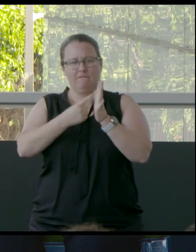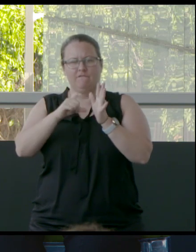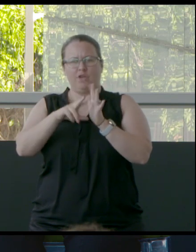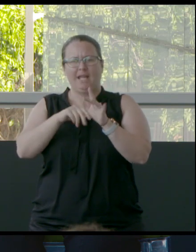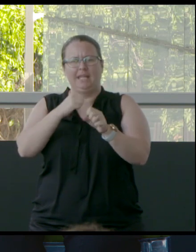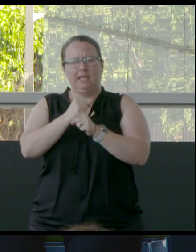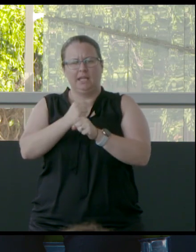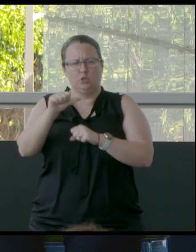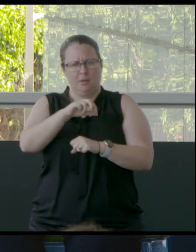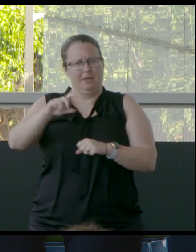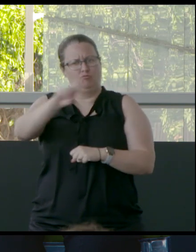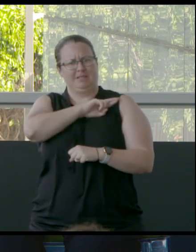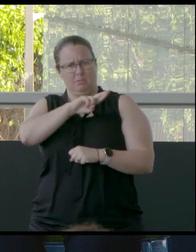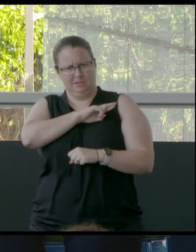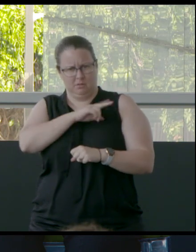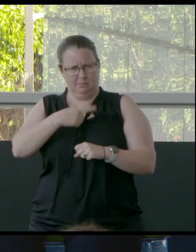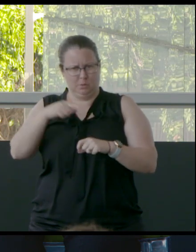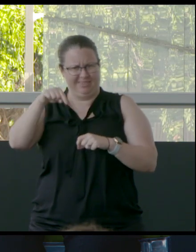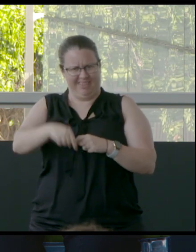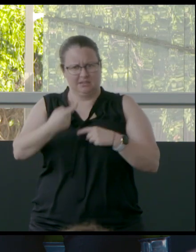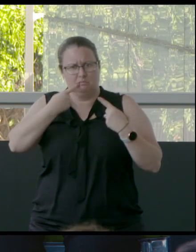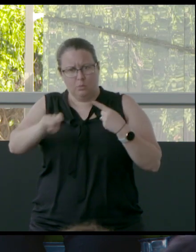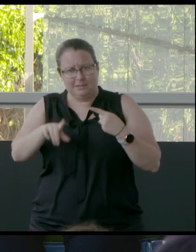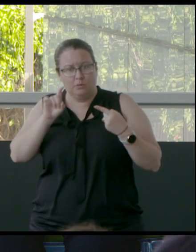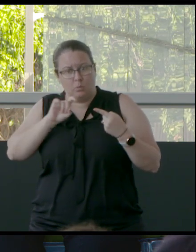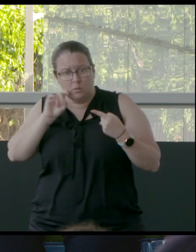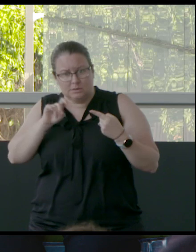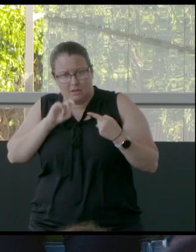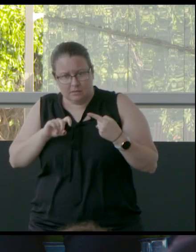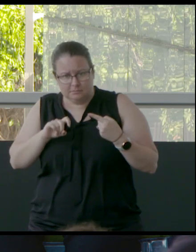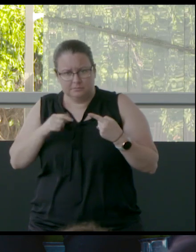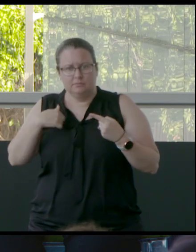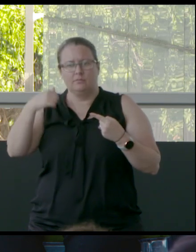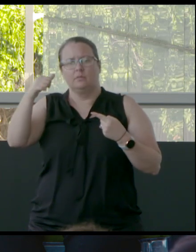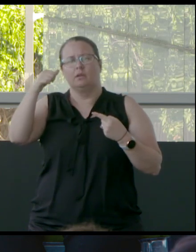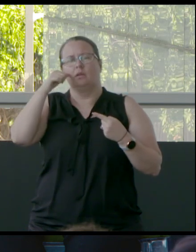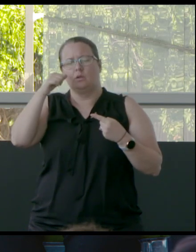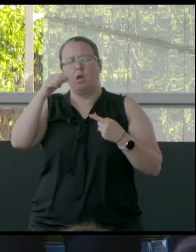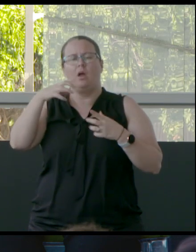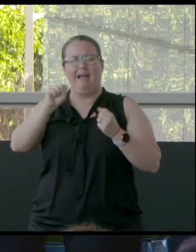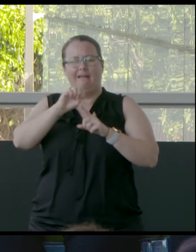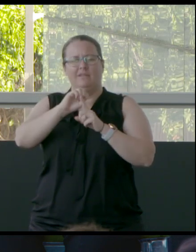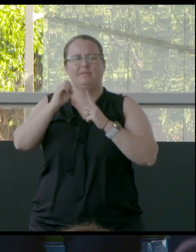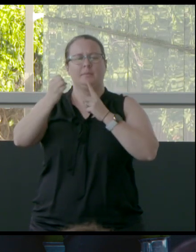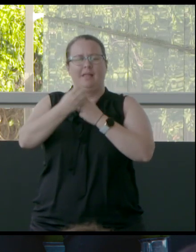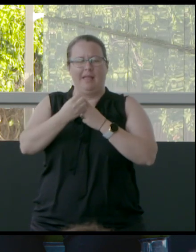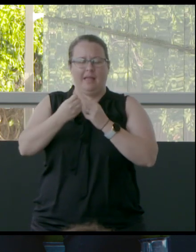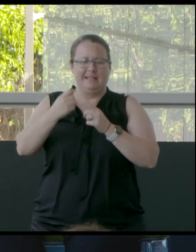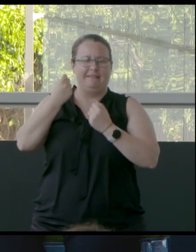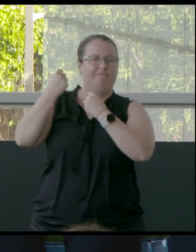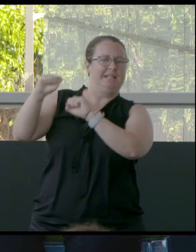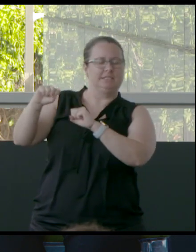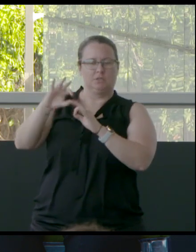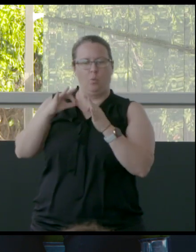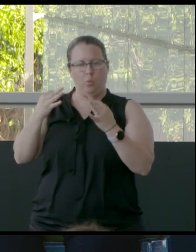accountable where, you know, it's leading to contamination of water. And I know we've got, like, the Environmental Defenders Organisation and people